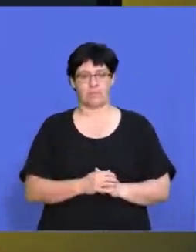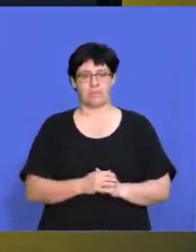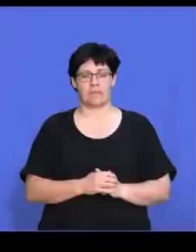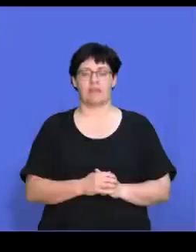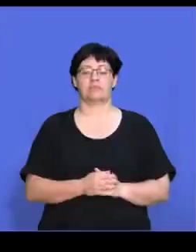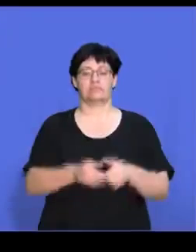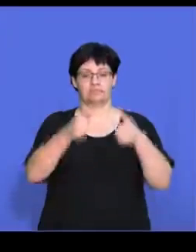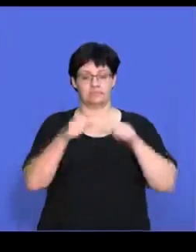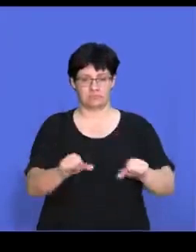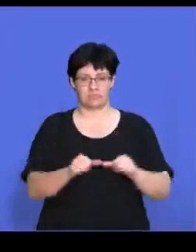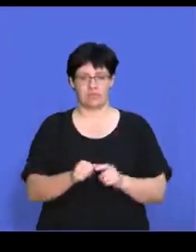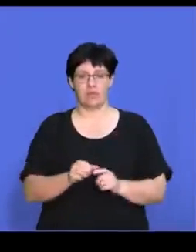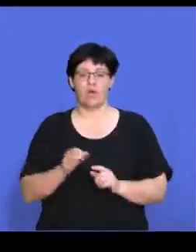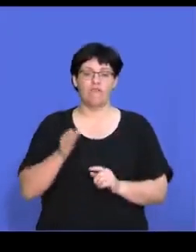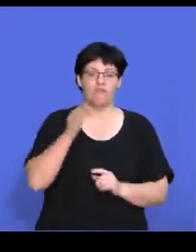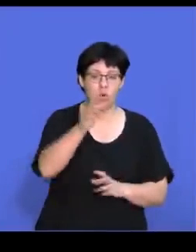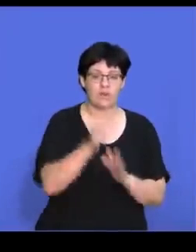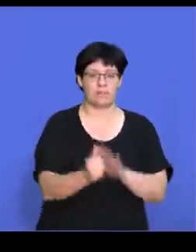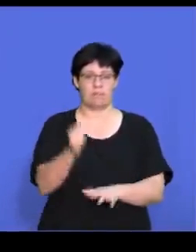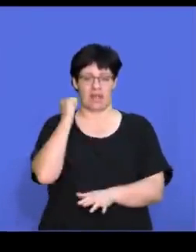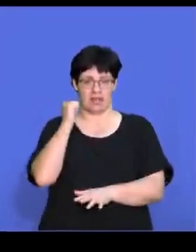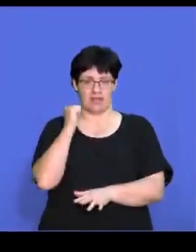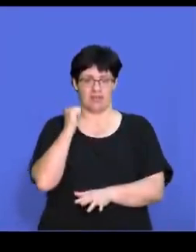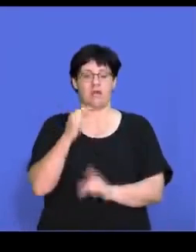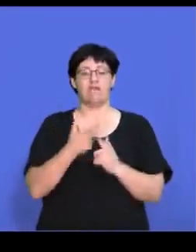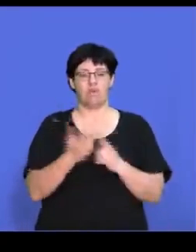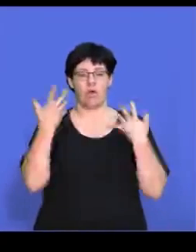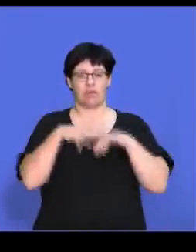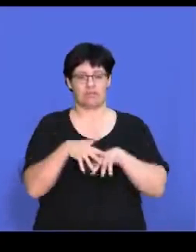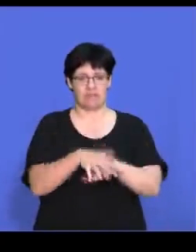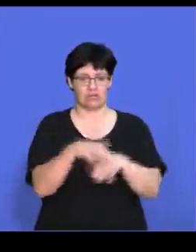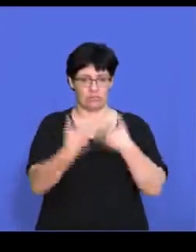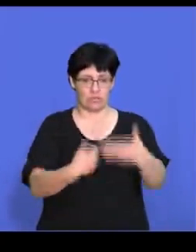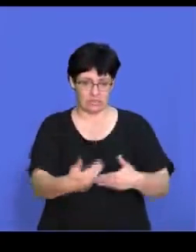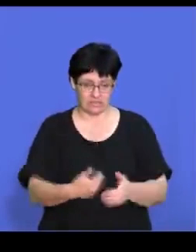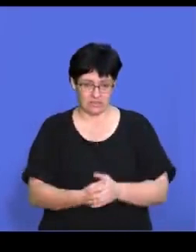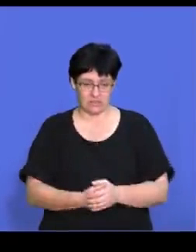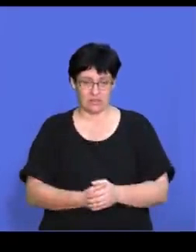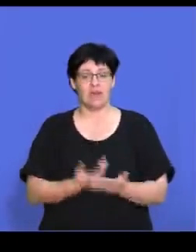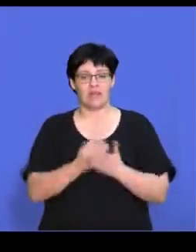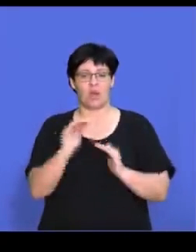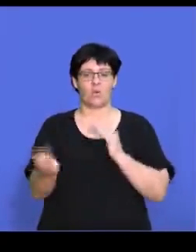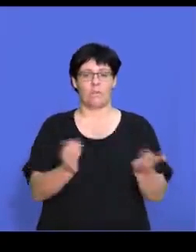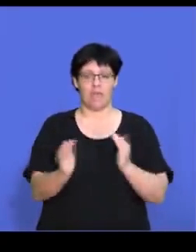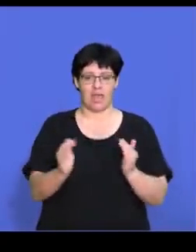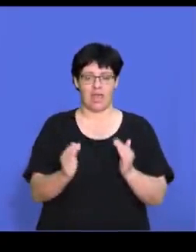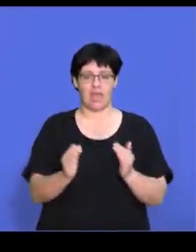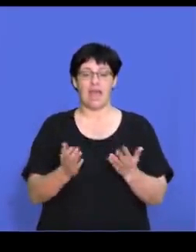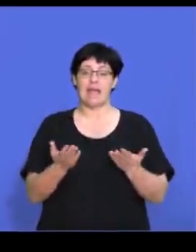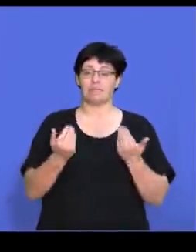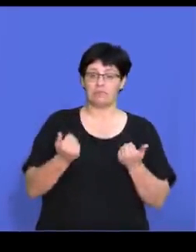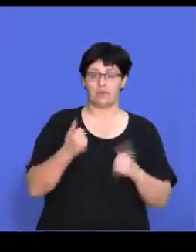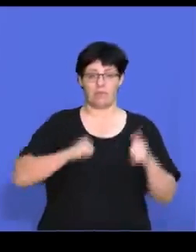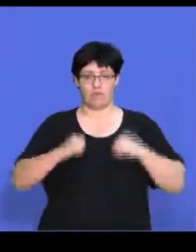business. Then we have to look forward and backwards, uh, into the implementation process and compare the